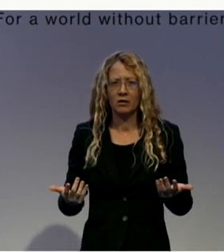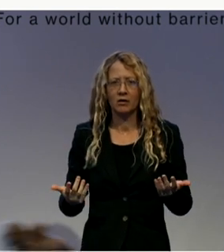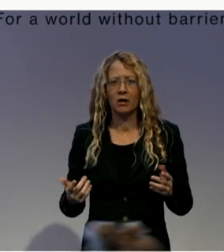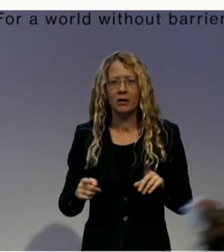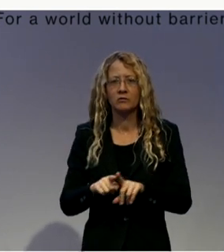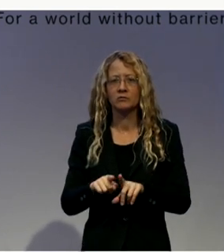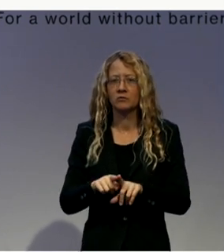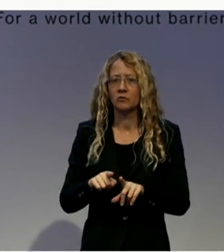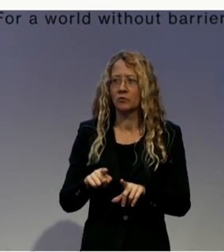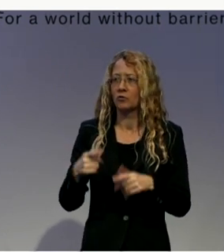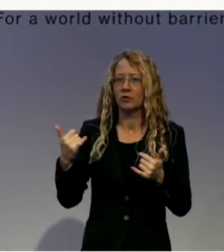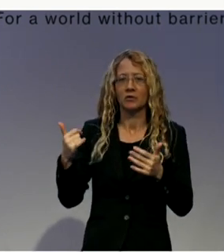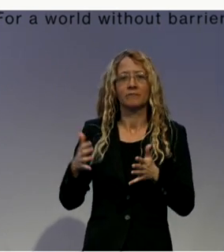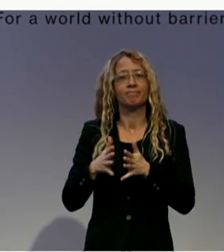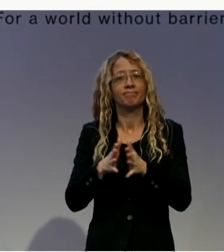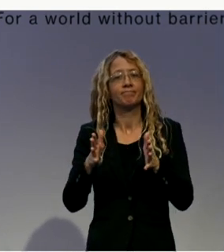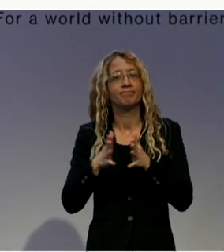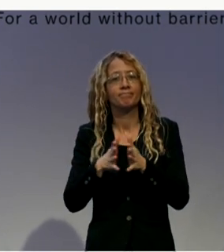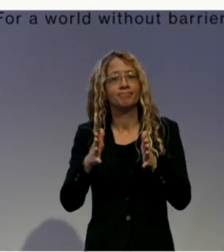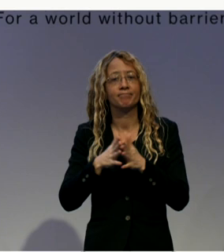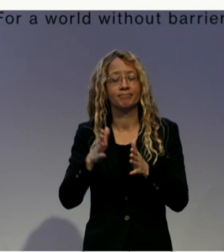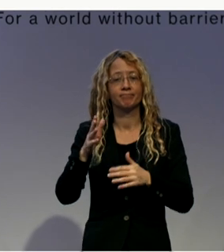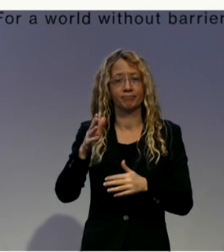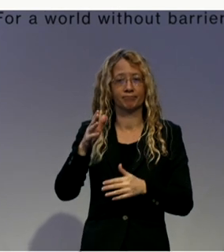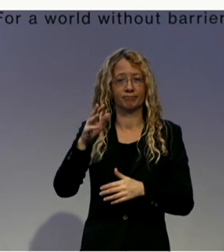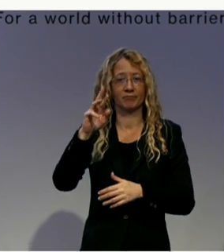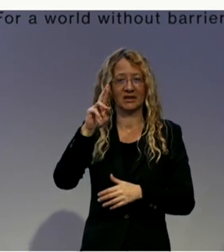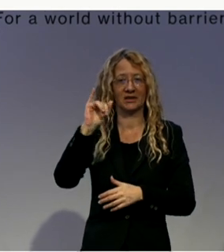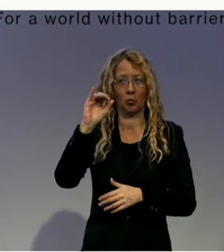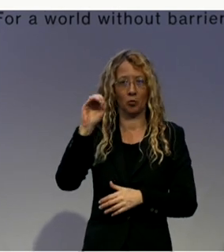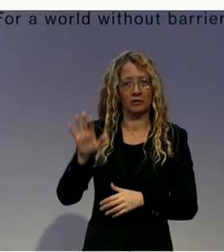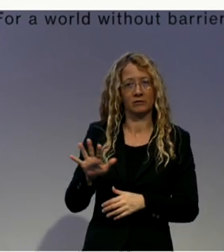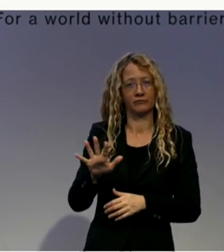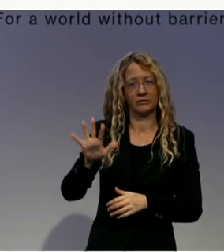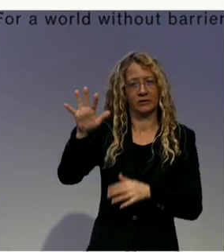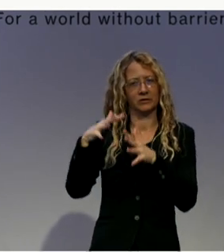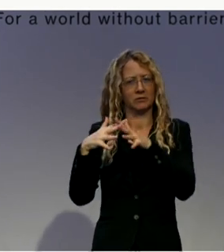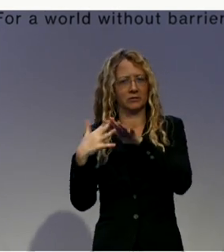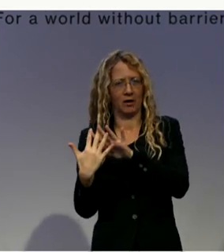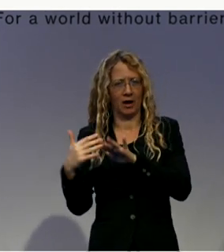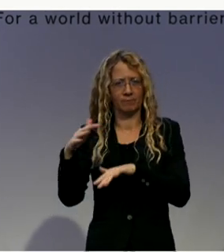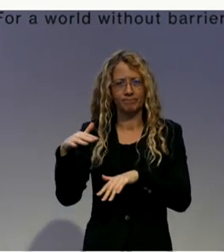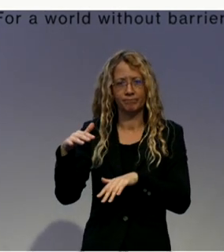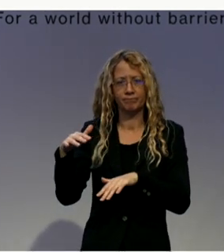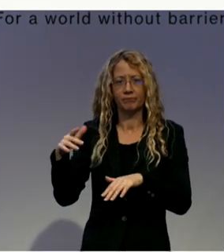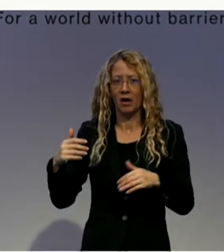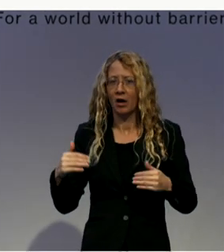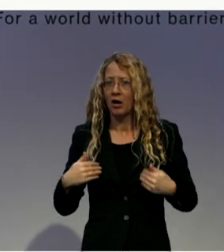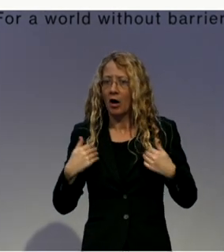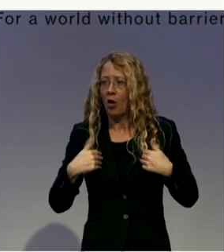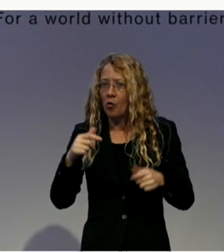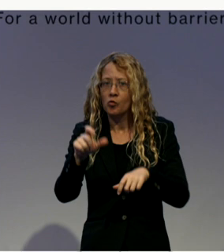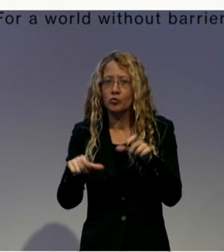Rio, from the youth here into our conference center. So now we